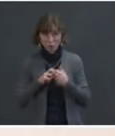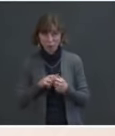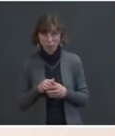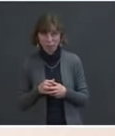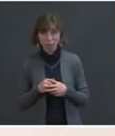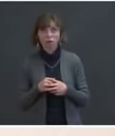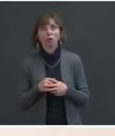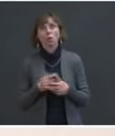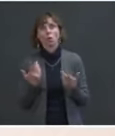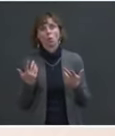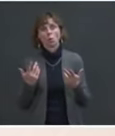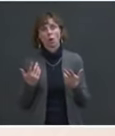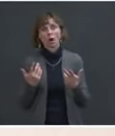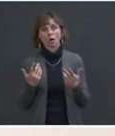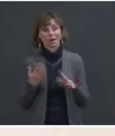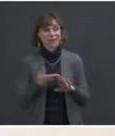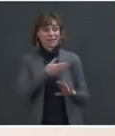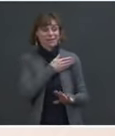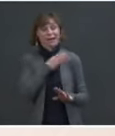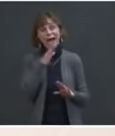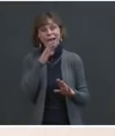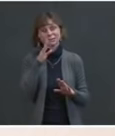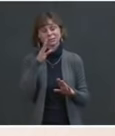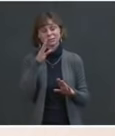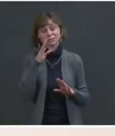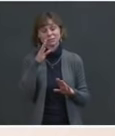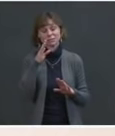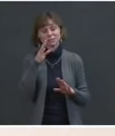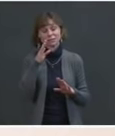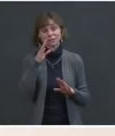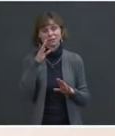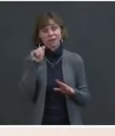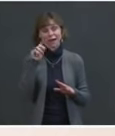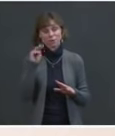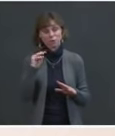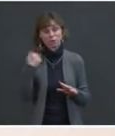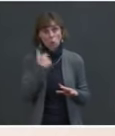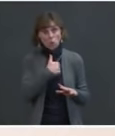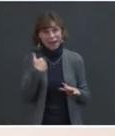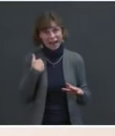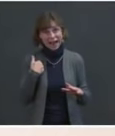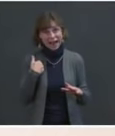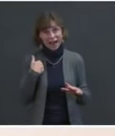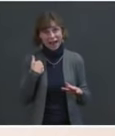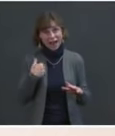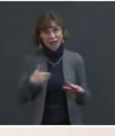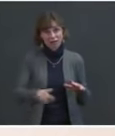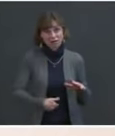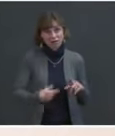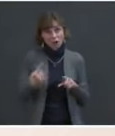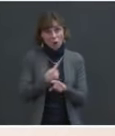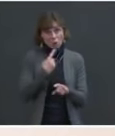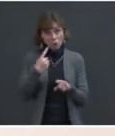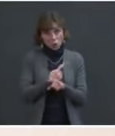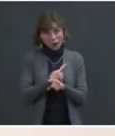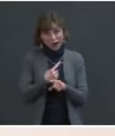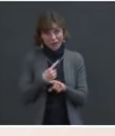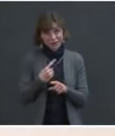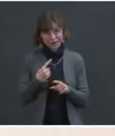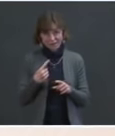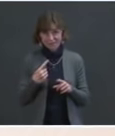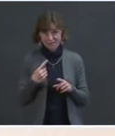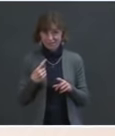we had a morality problem and children were being pulled from the arms of their parents and kids were being sent